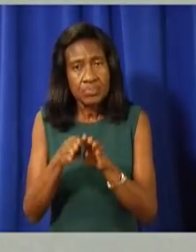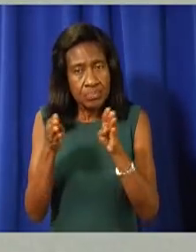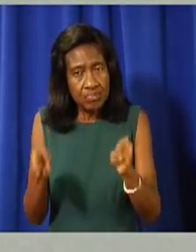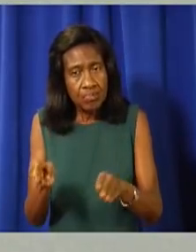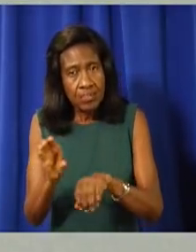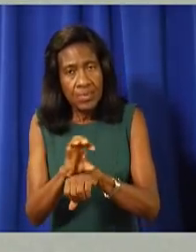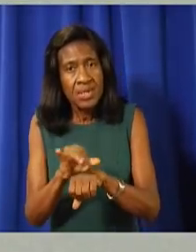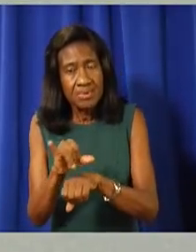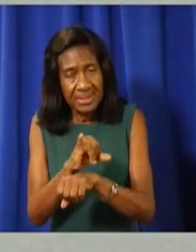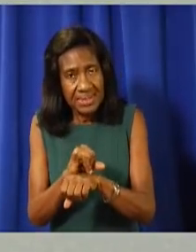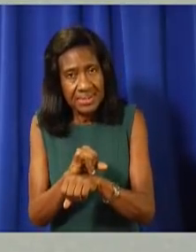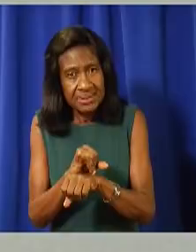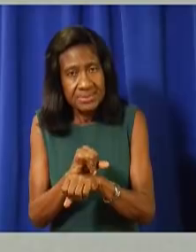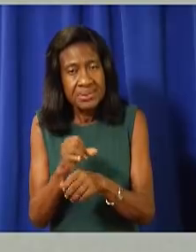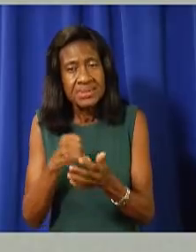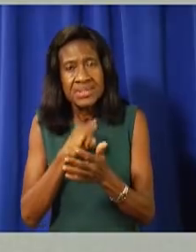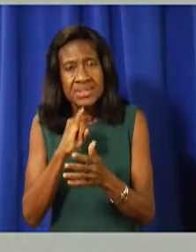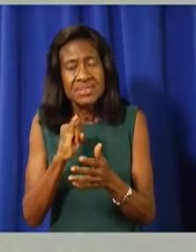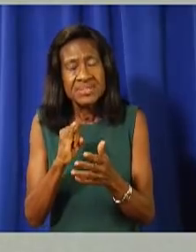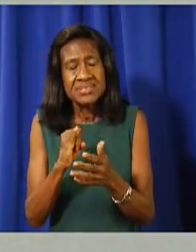matters that are important to you.